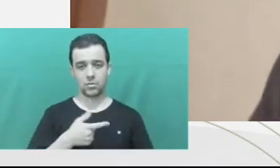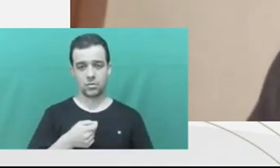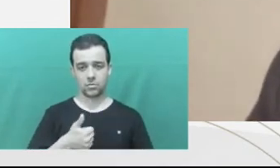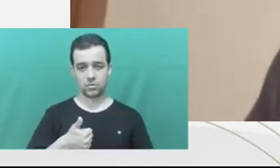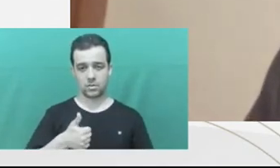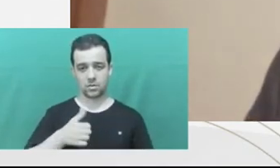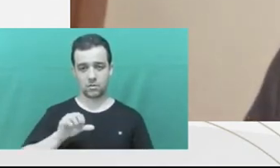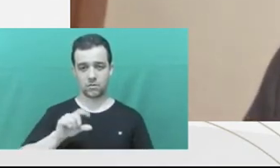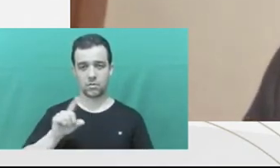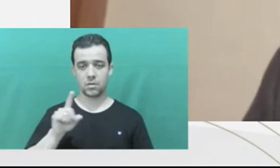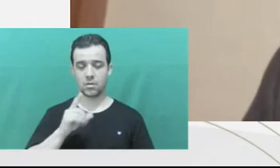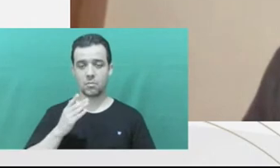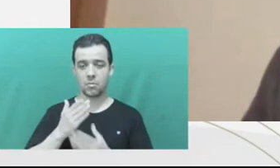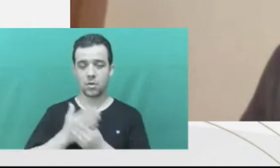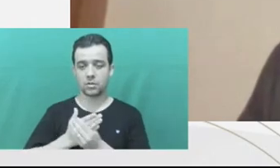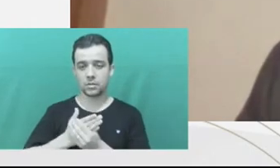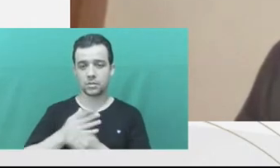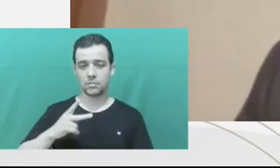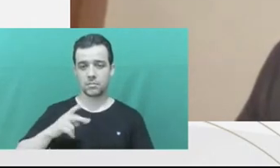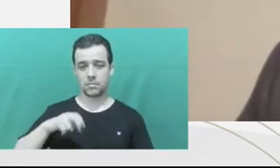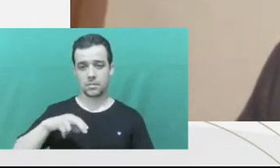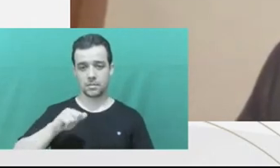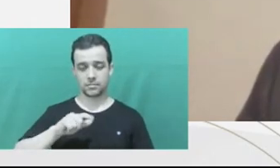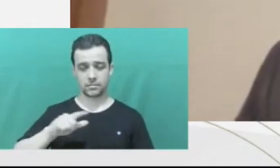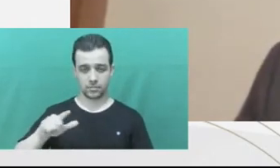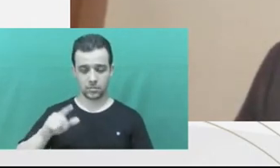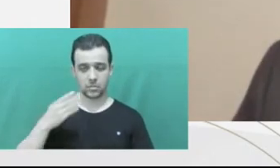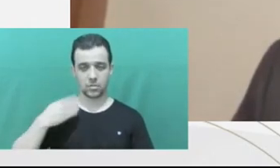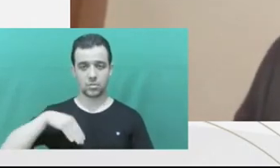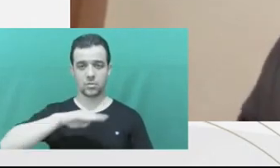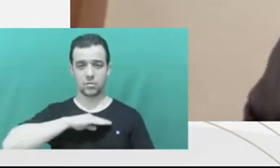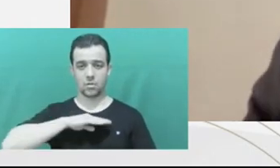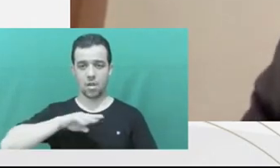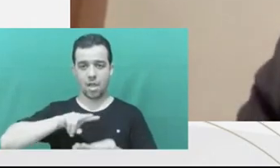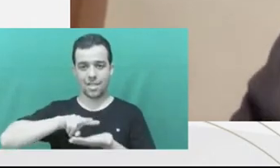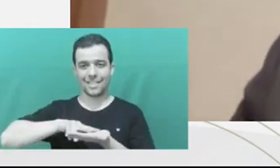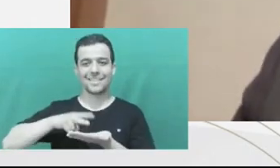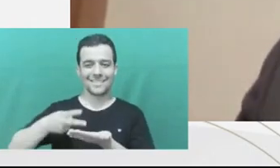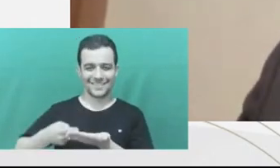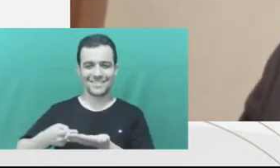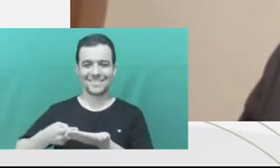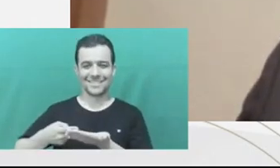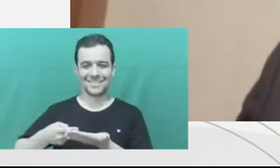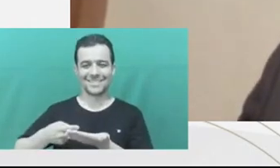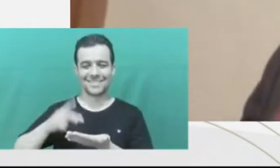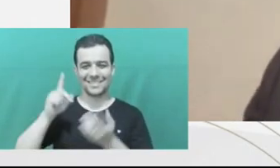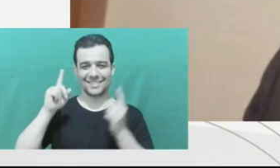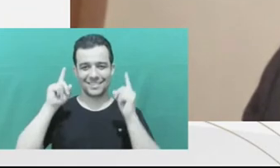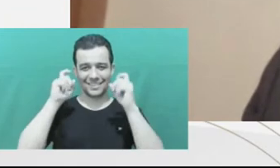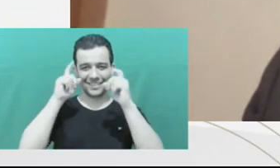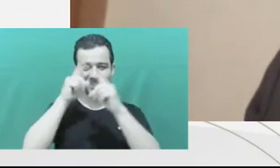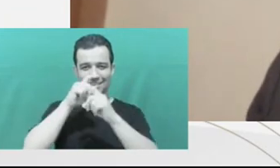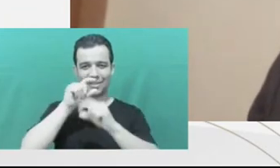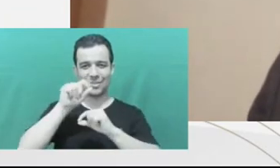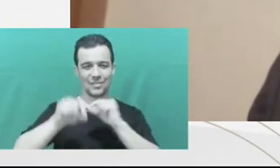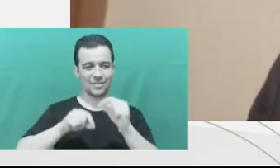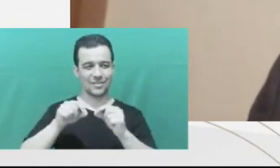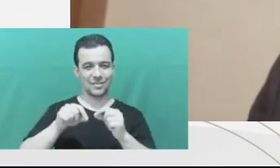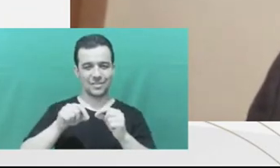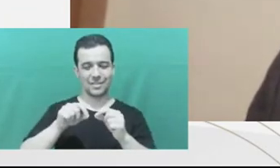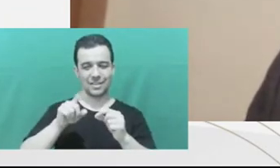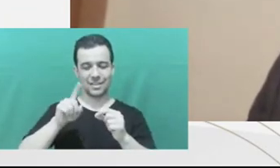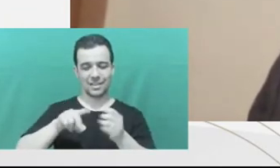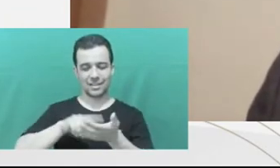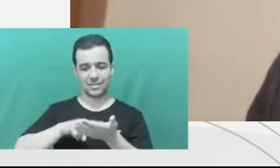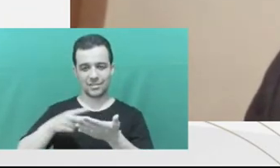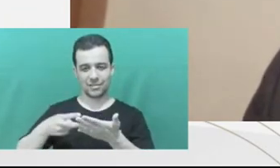the penal non-persecution agreement. I think our translator will have trouble translating that into